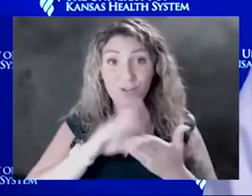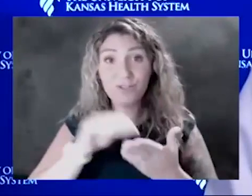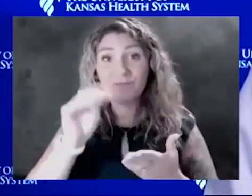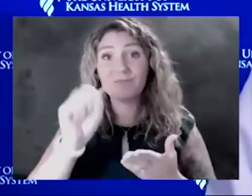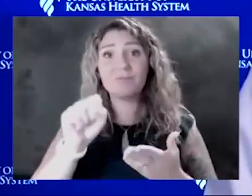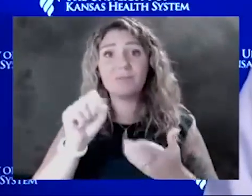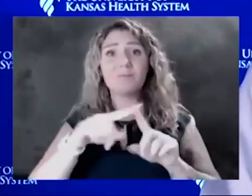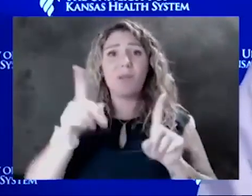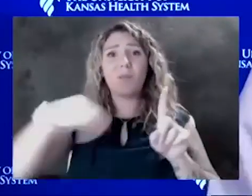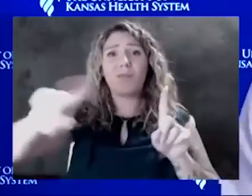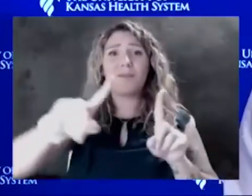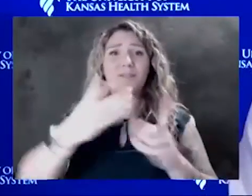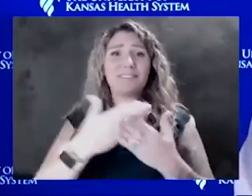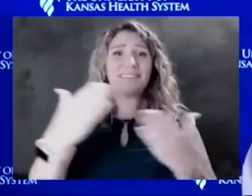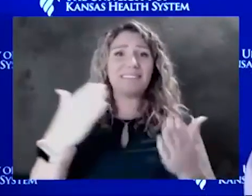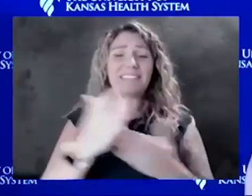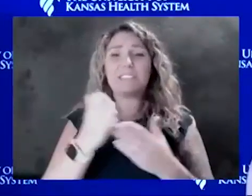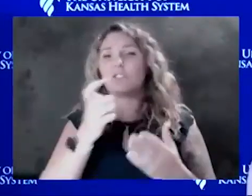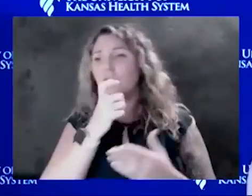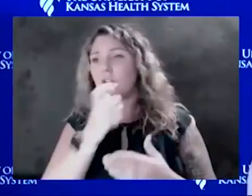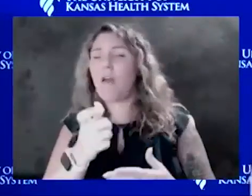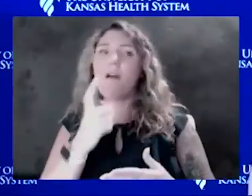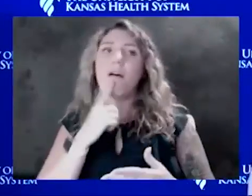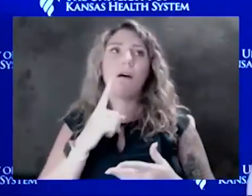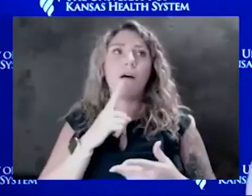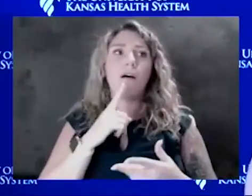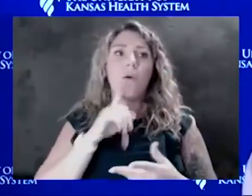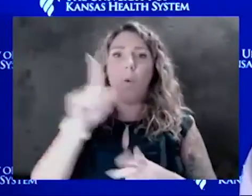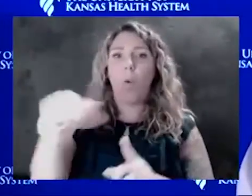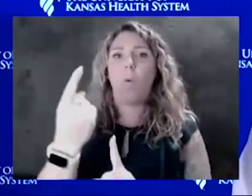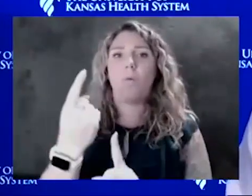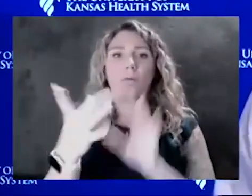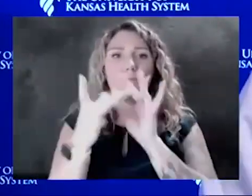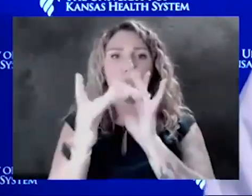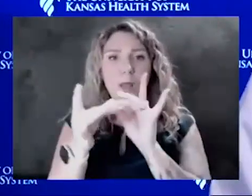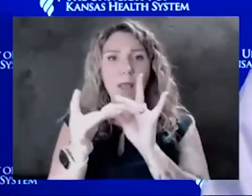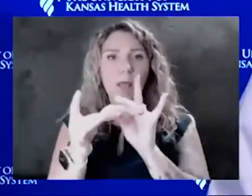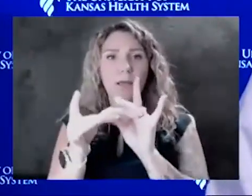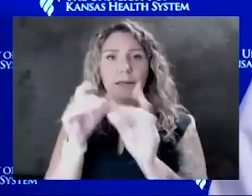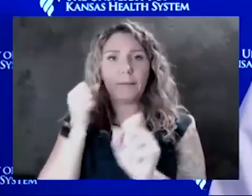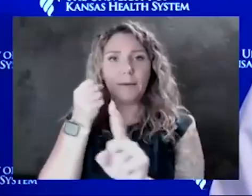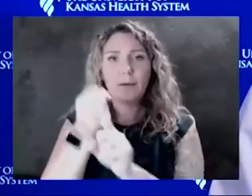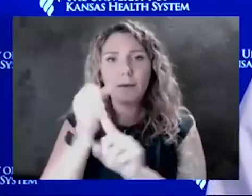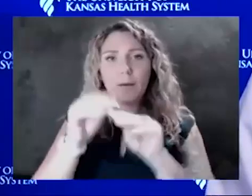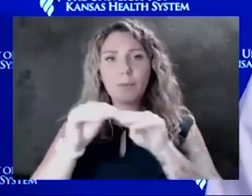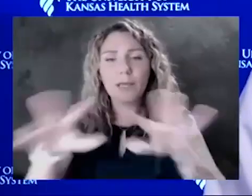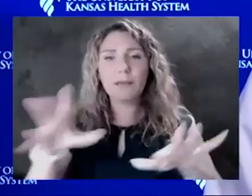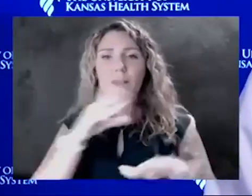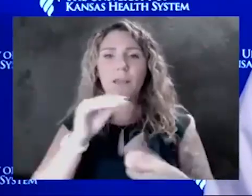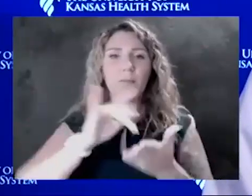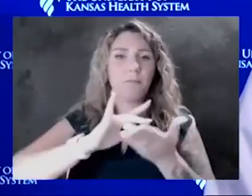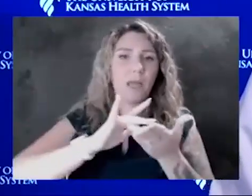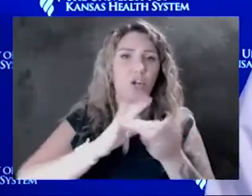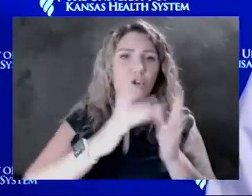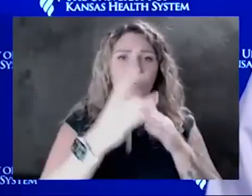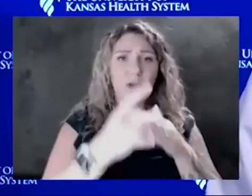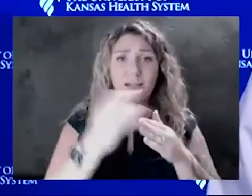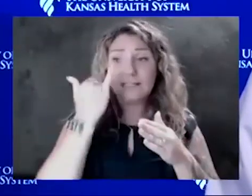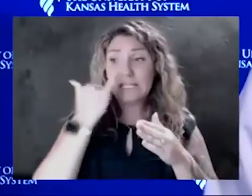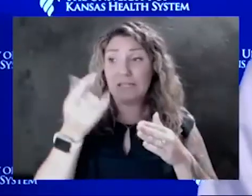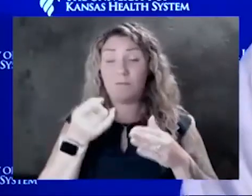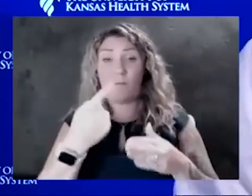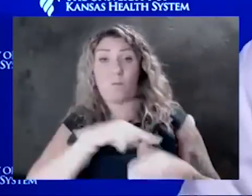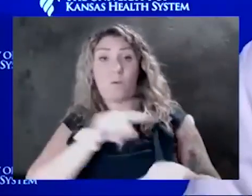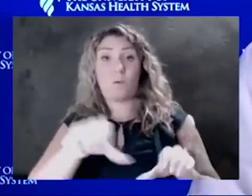not mutually exclusive to the pandemic and public health and medical guidance either. If we do things right from the medical standpoint and the public health